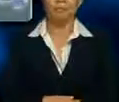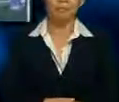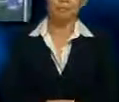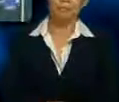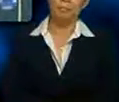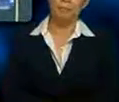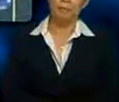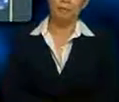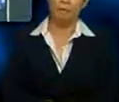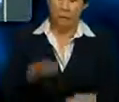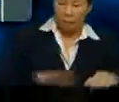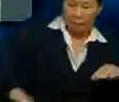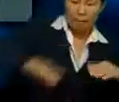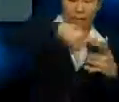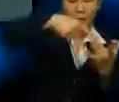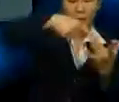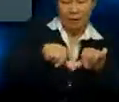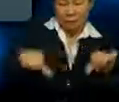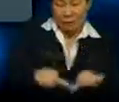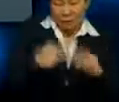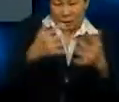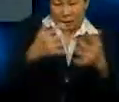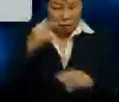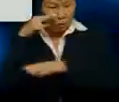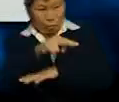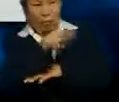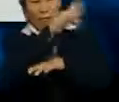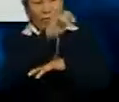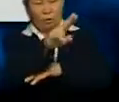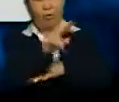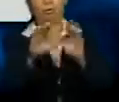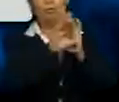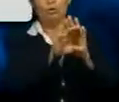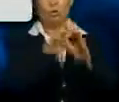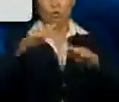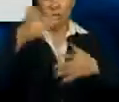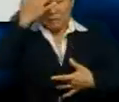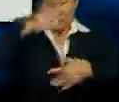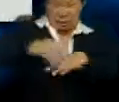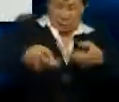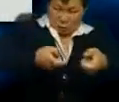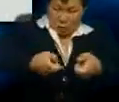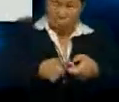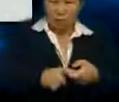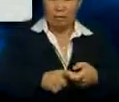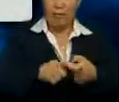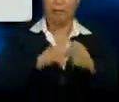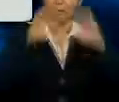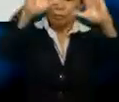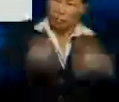Among the areas that are currently looked at are issues such as disease control, mechanisation,